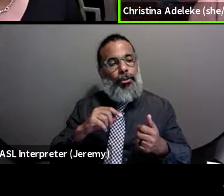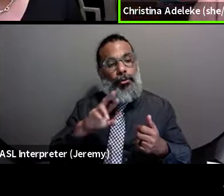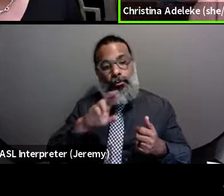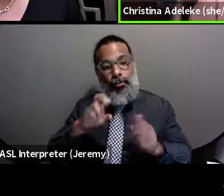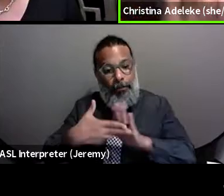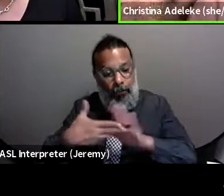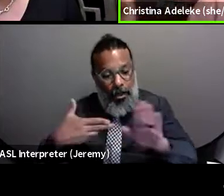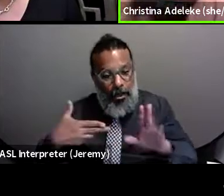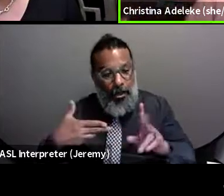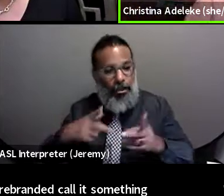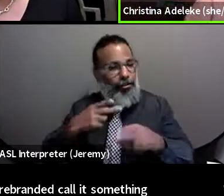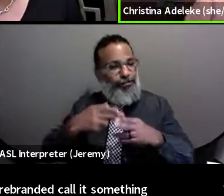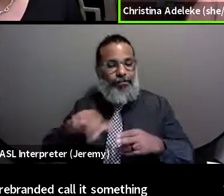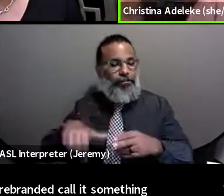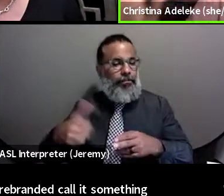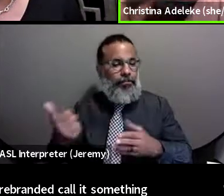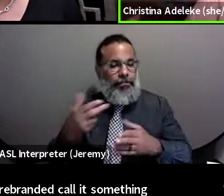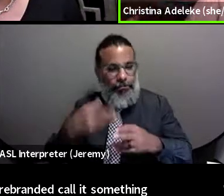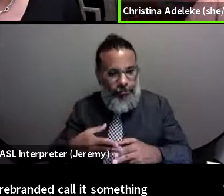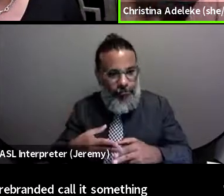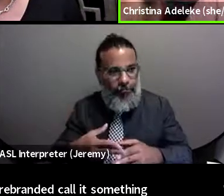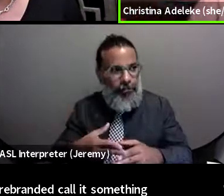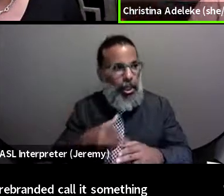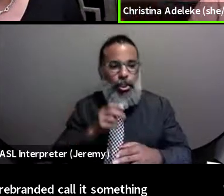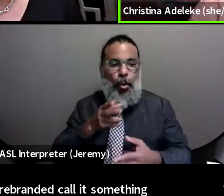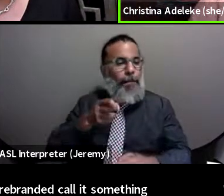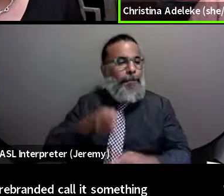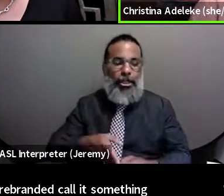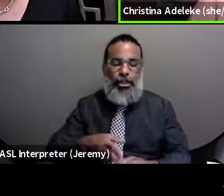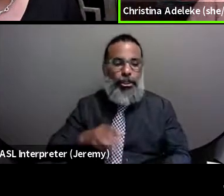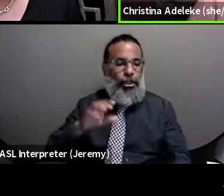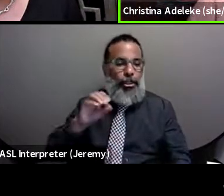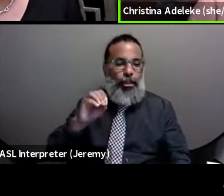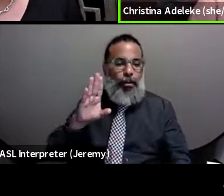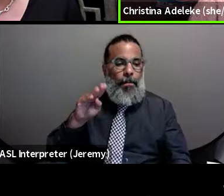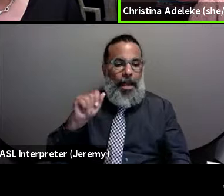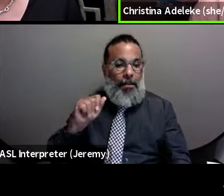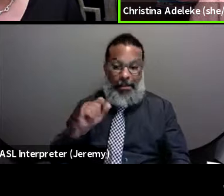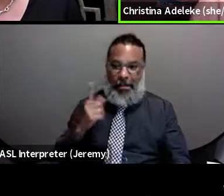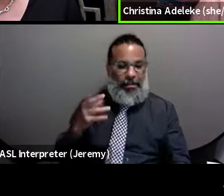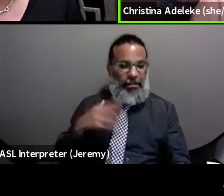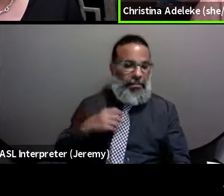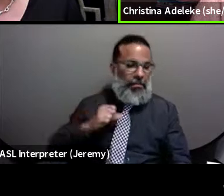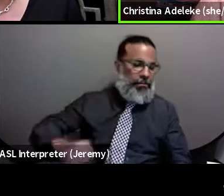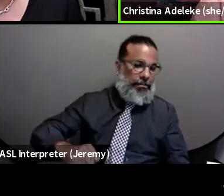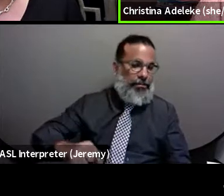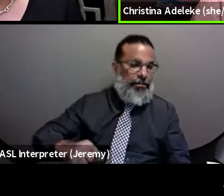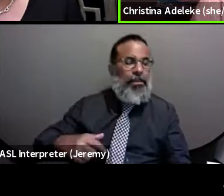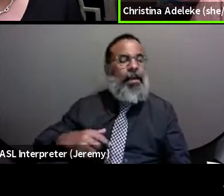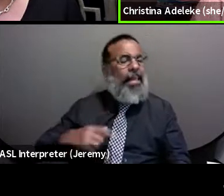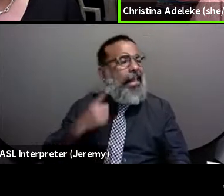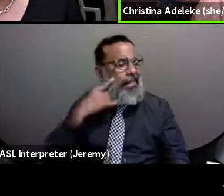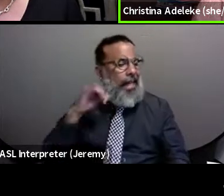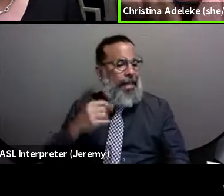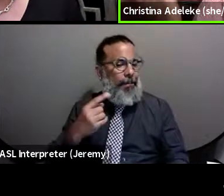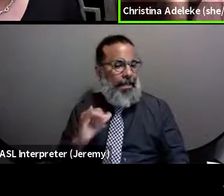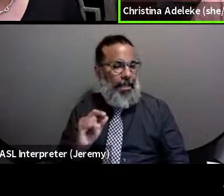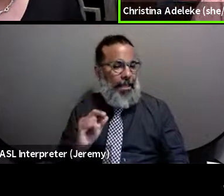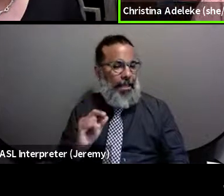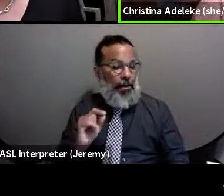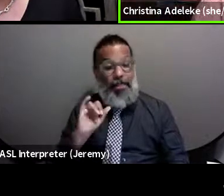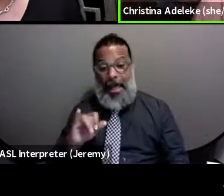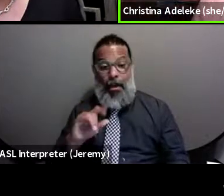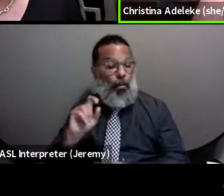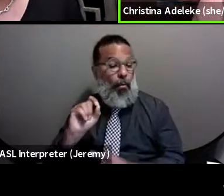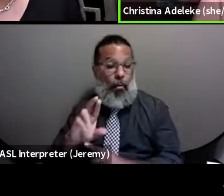don't bring up Obama for whatever reason. That tends to be a trigger for some folks, but I think that could be it. That are the federal